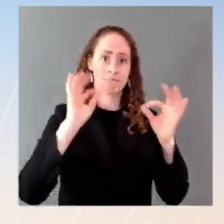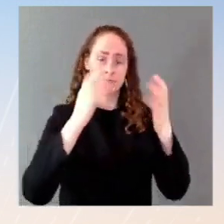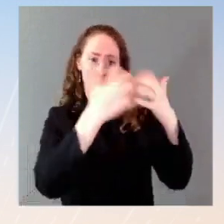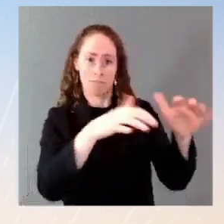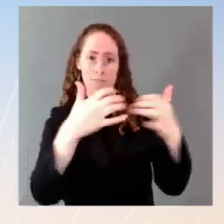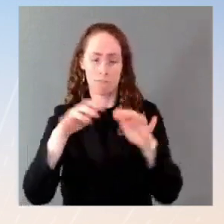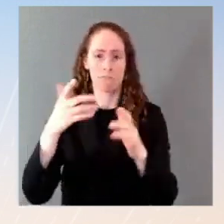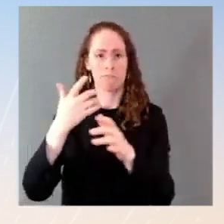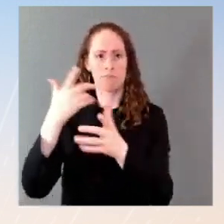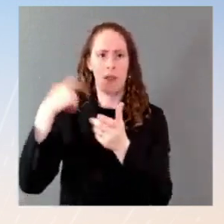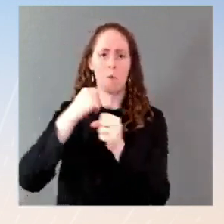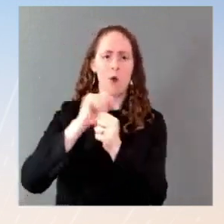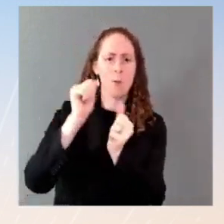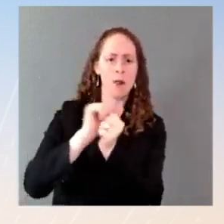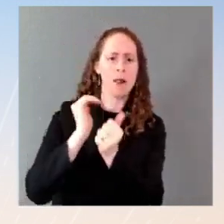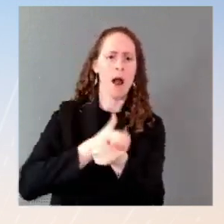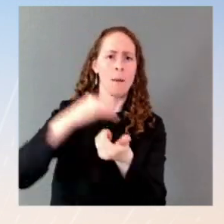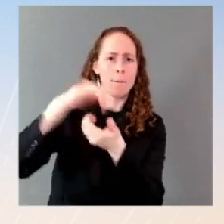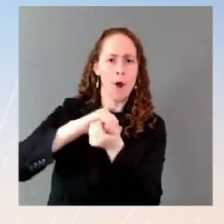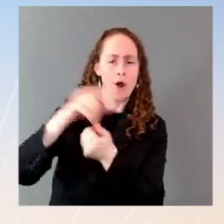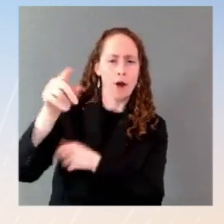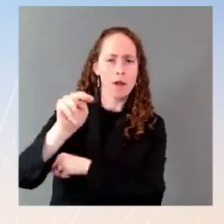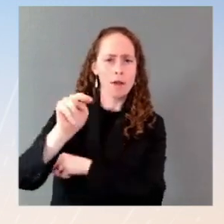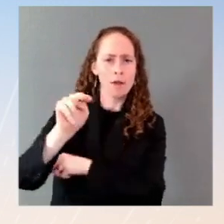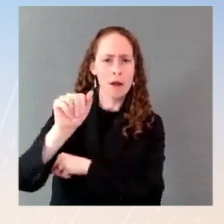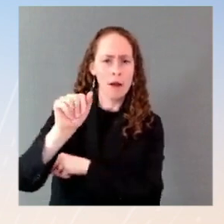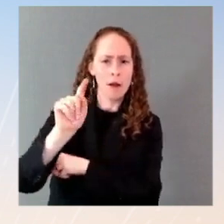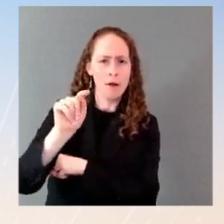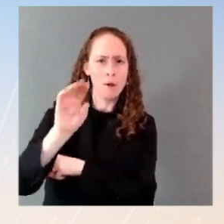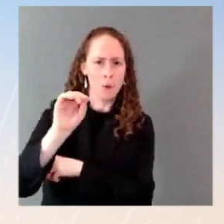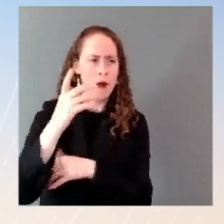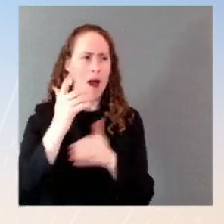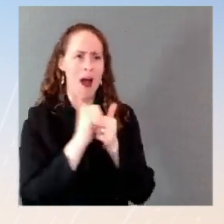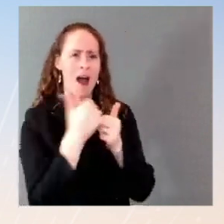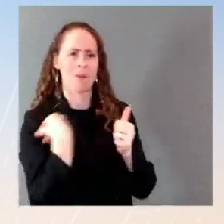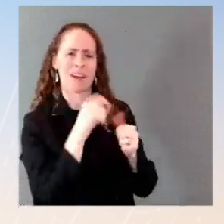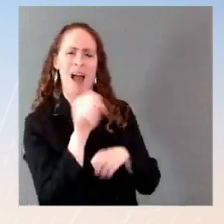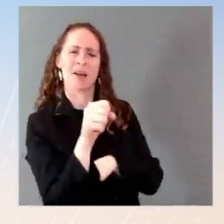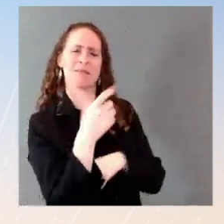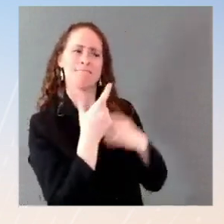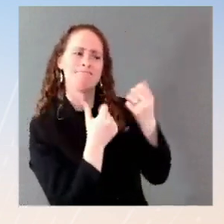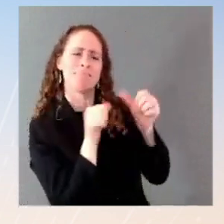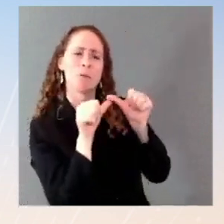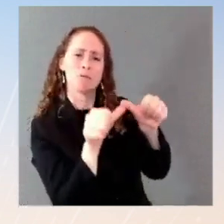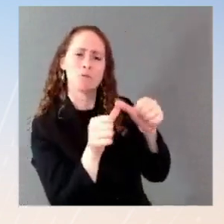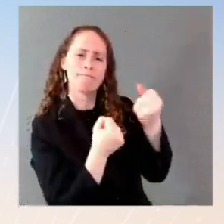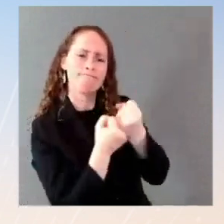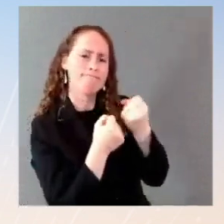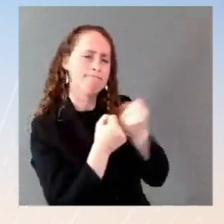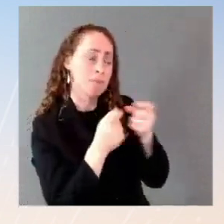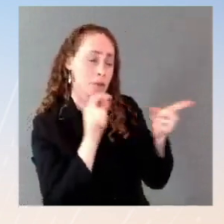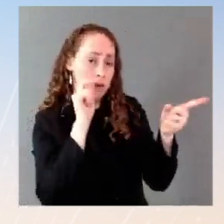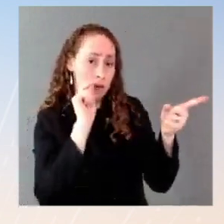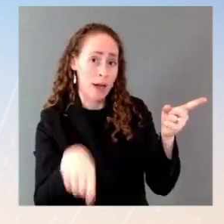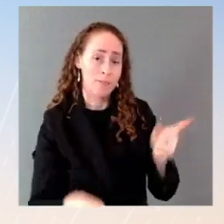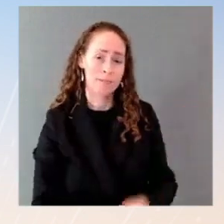Secretary Blinken. In terms of next steps, the President and President Putin agreed that our teams will follow up on the issues discussed